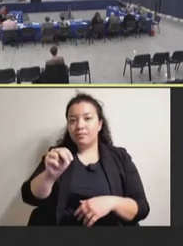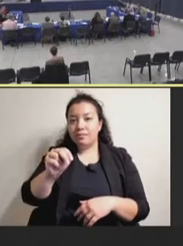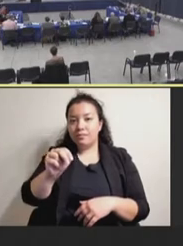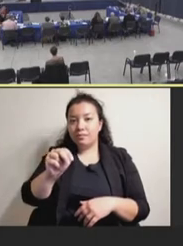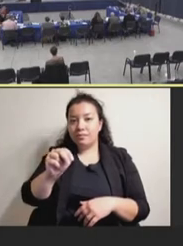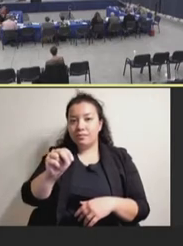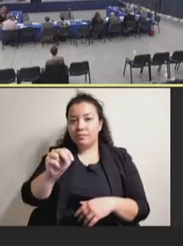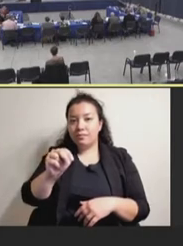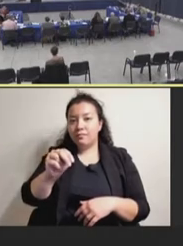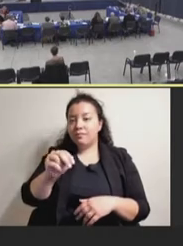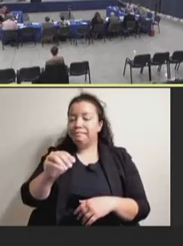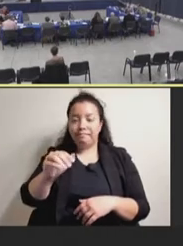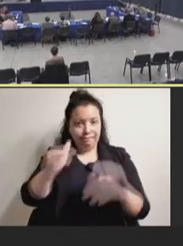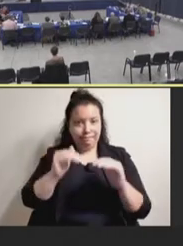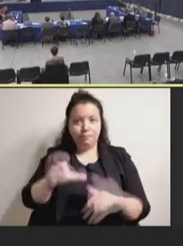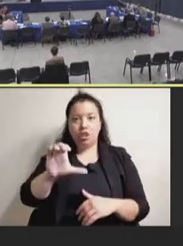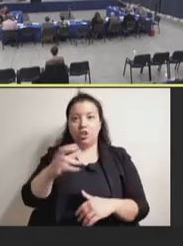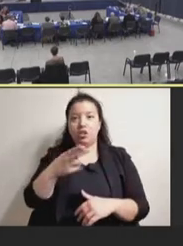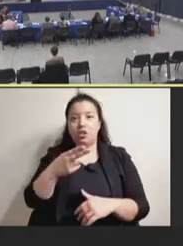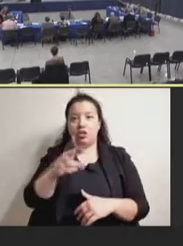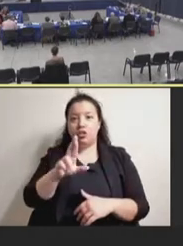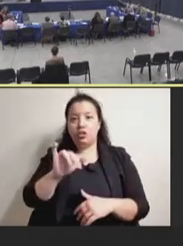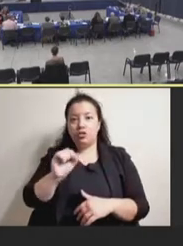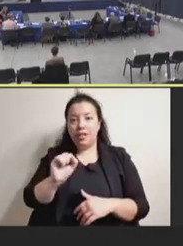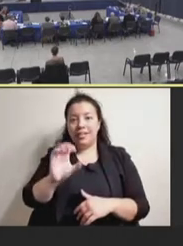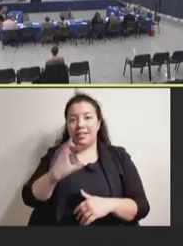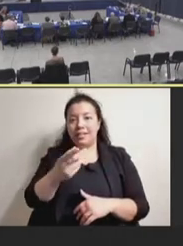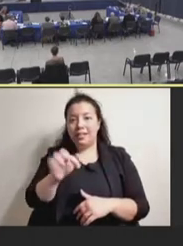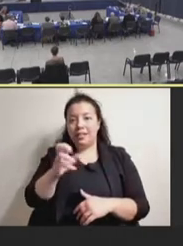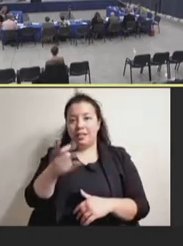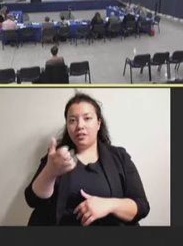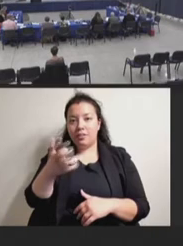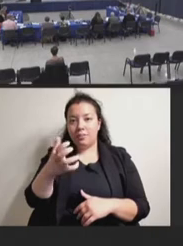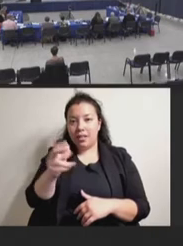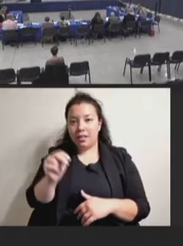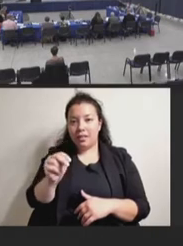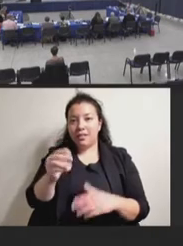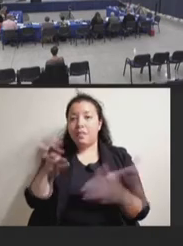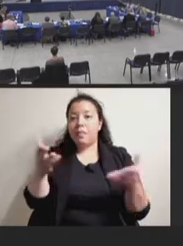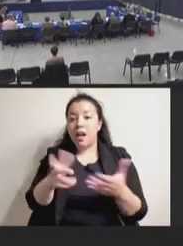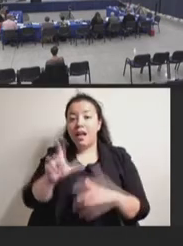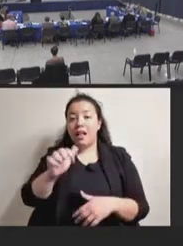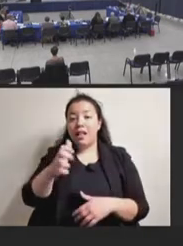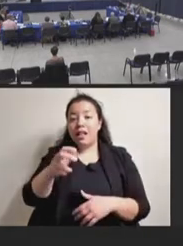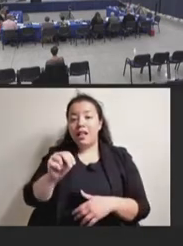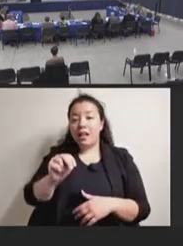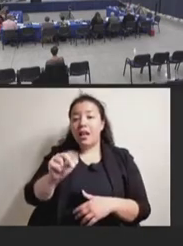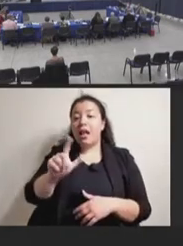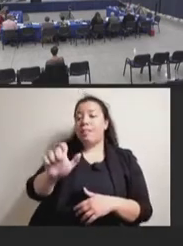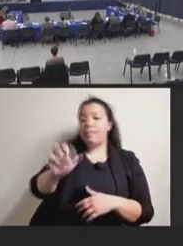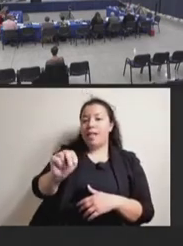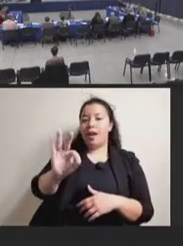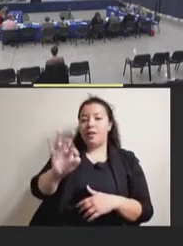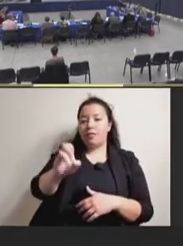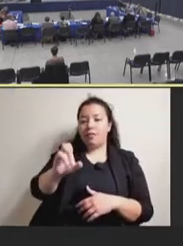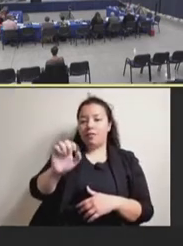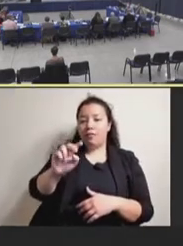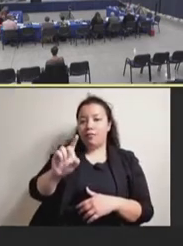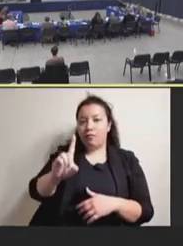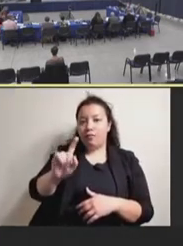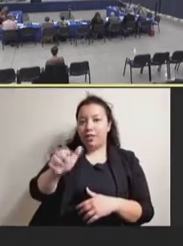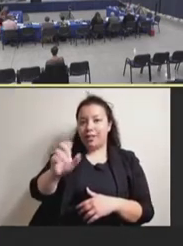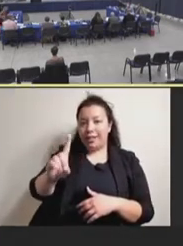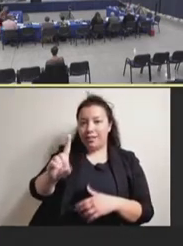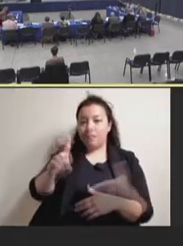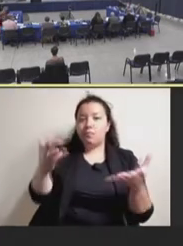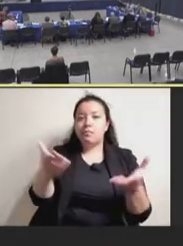Chris Aresman, present. Lynn Friedland, present. Good morning. David Fleming,